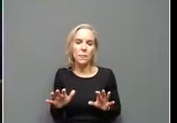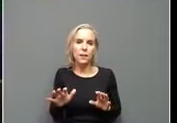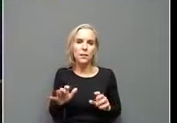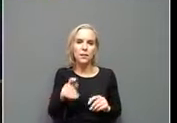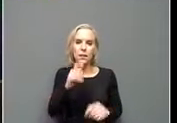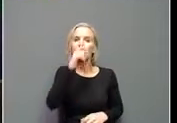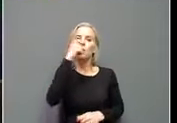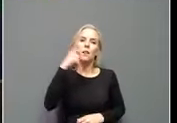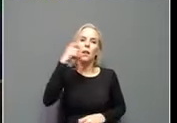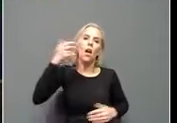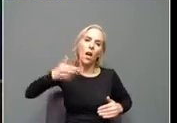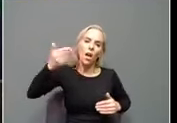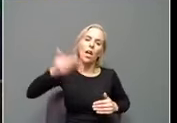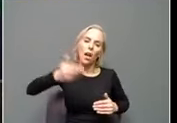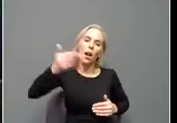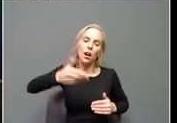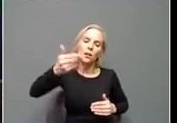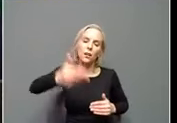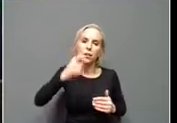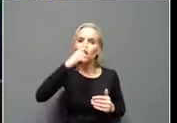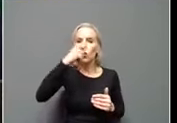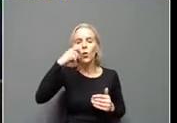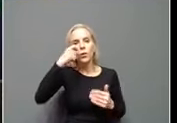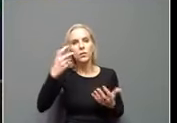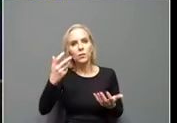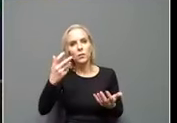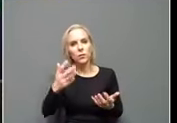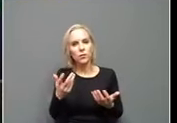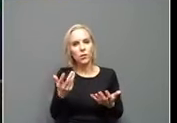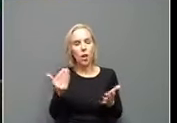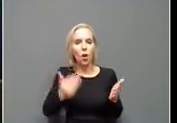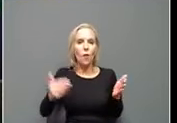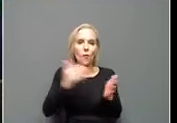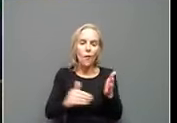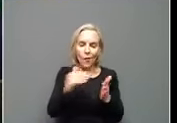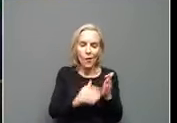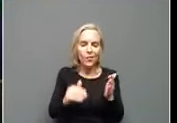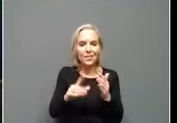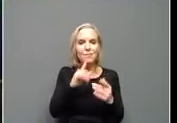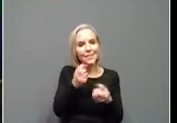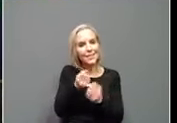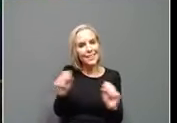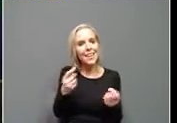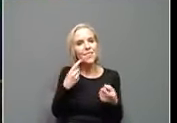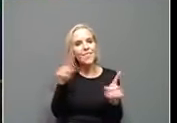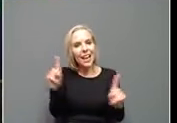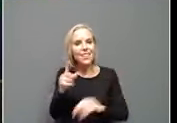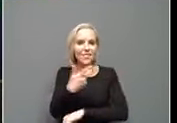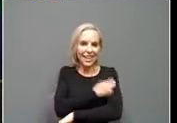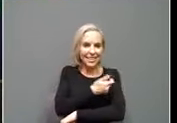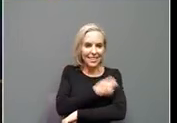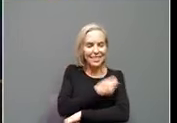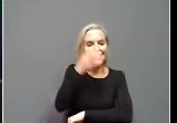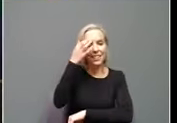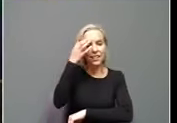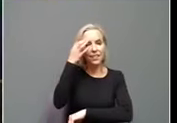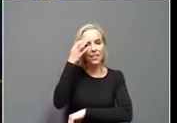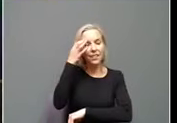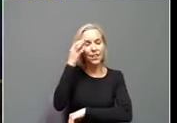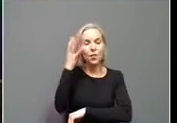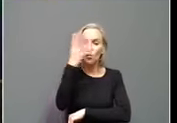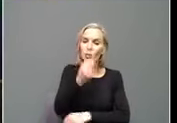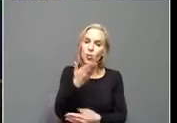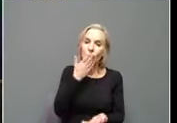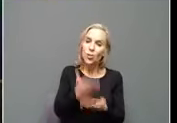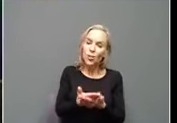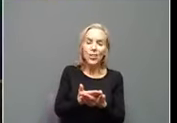nose, uh, you know, with, with a lot of frequency, uh, these safe and effective vaccines are, are a pretty good alternative